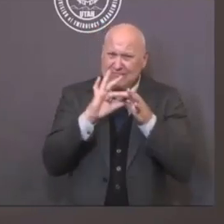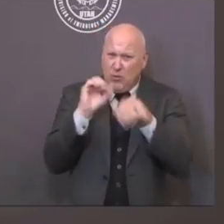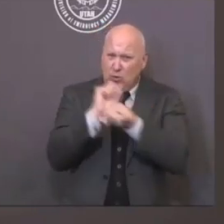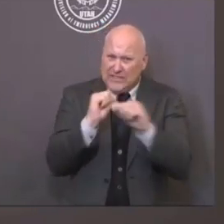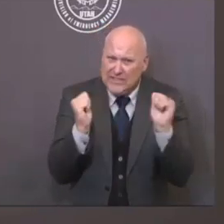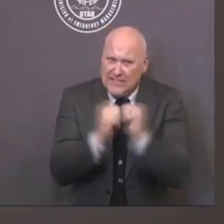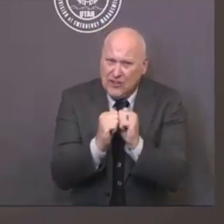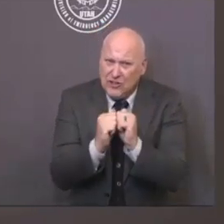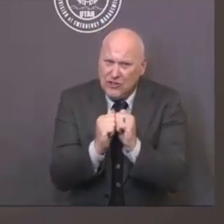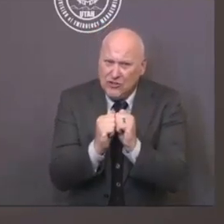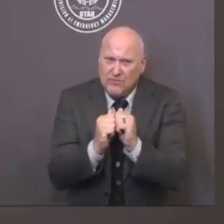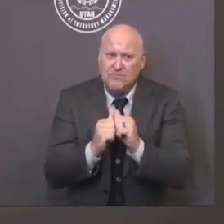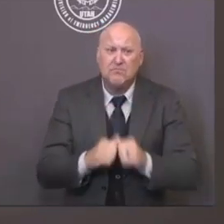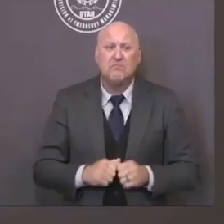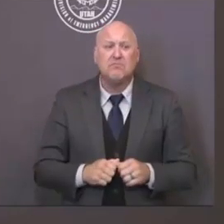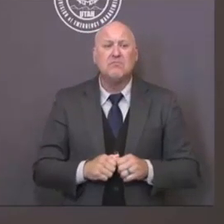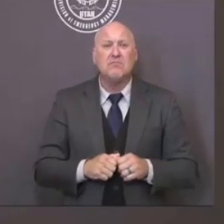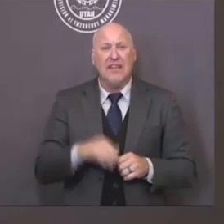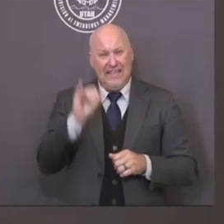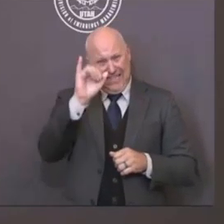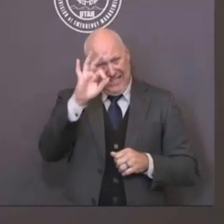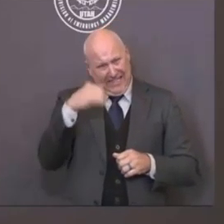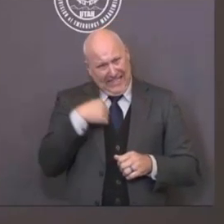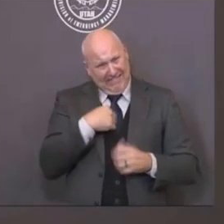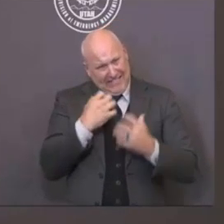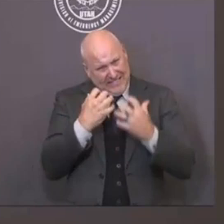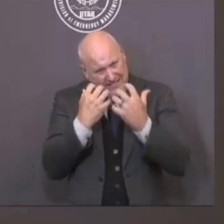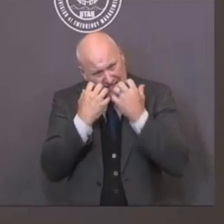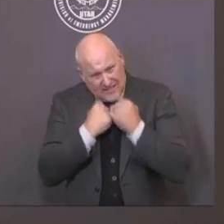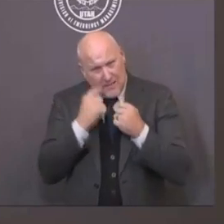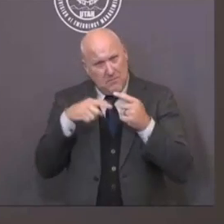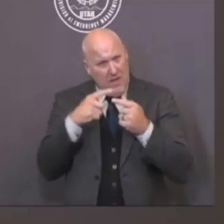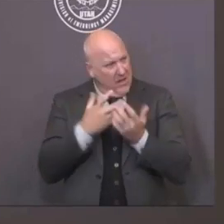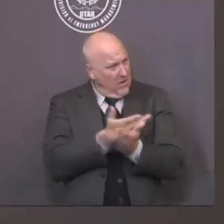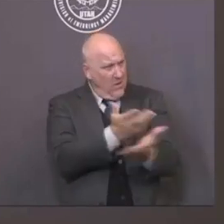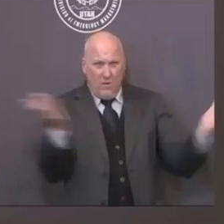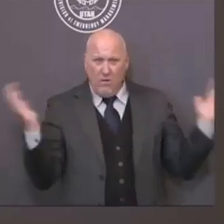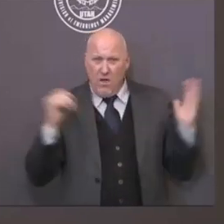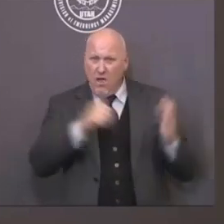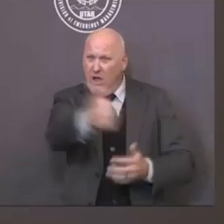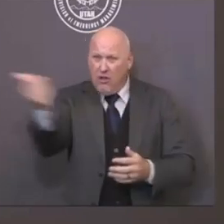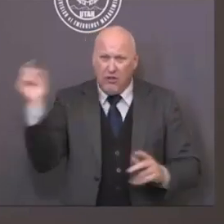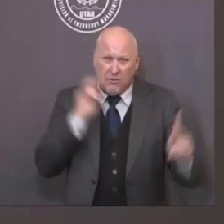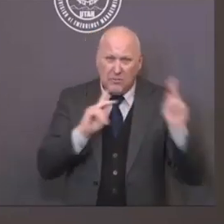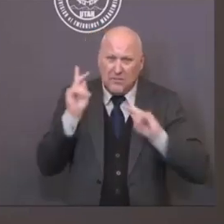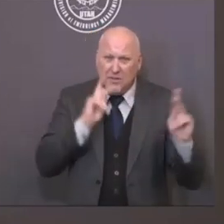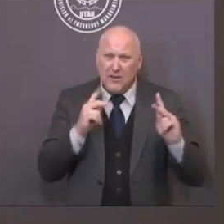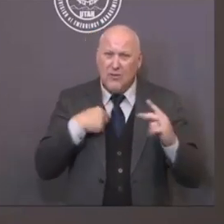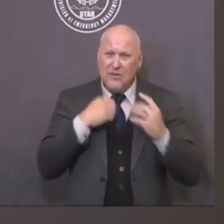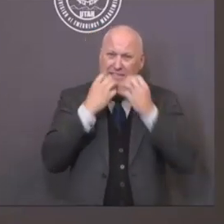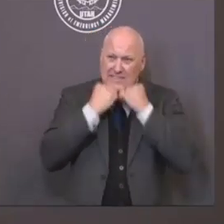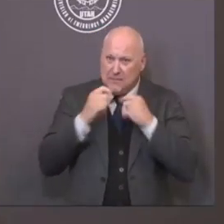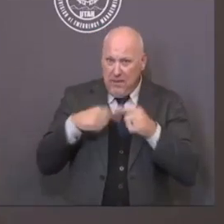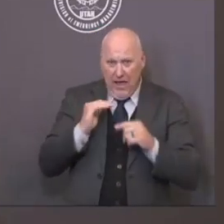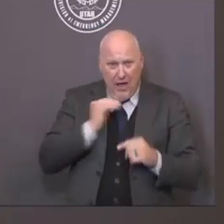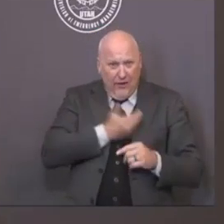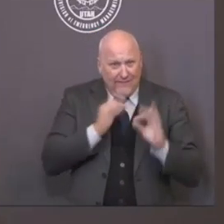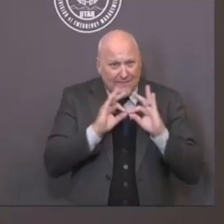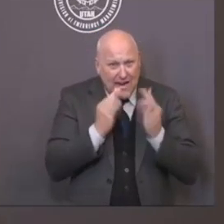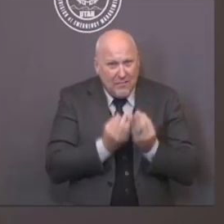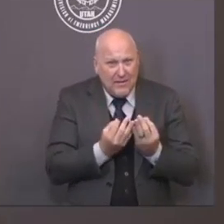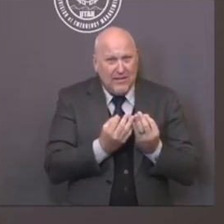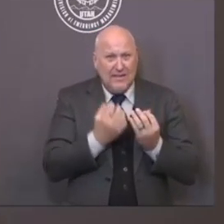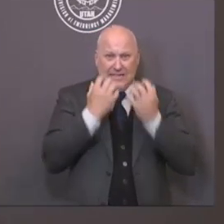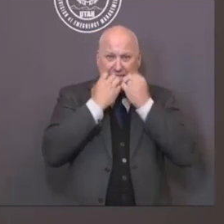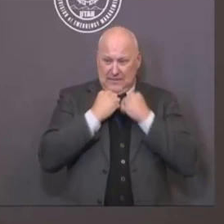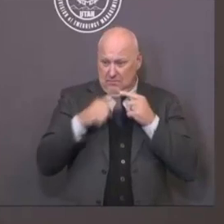each other as we should as neighbors and friends, as we care about our families, as we care about the future for our